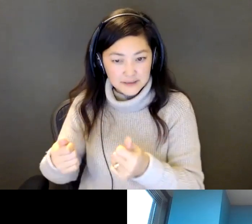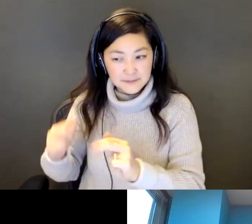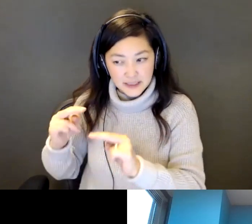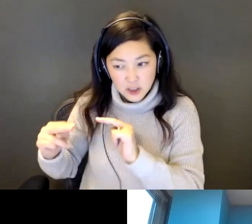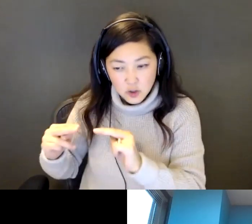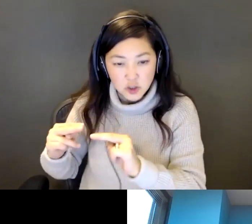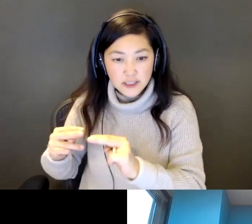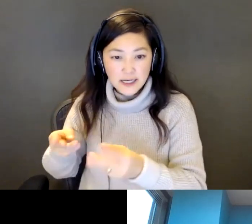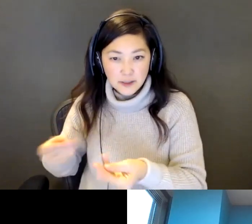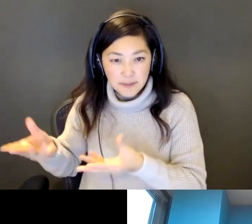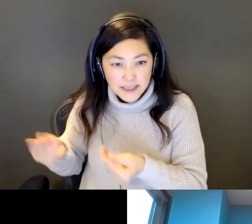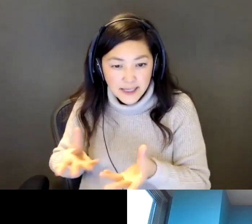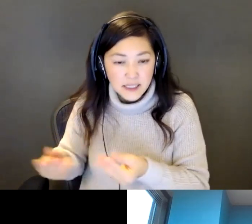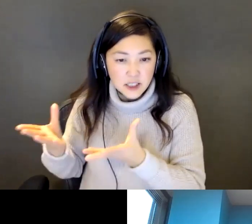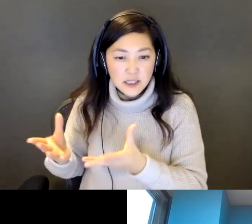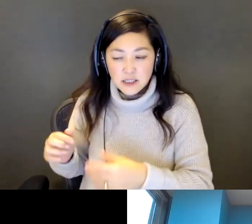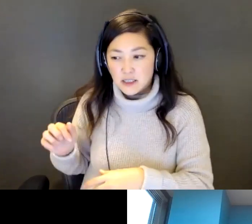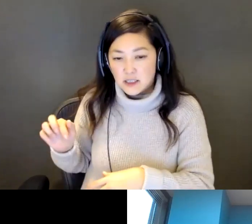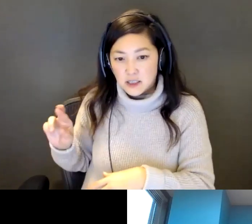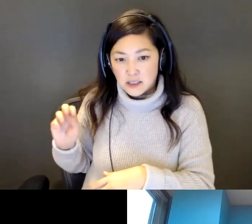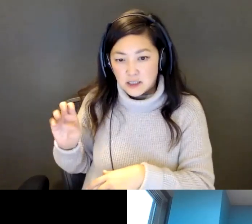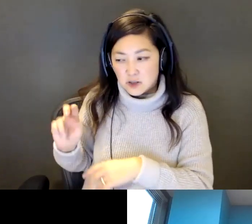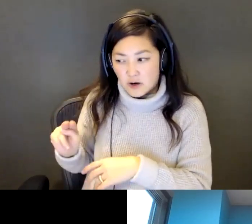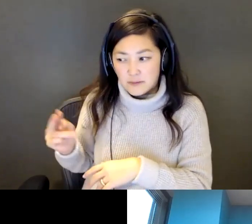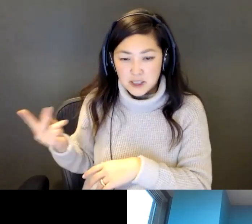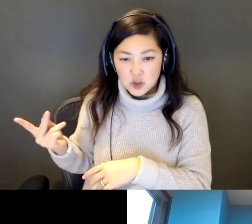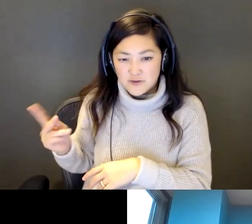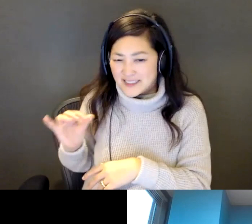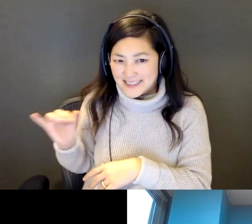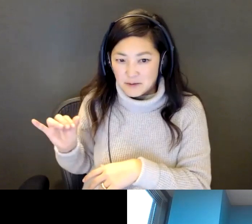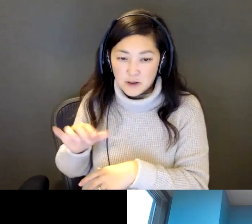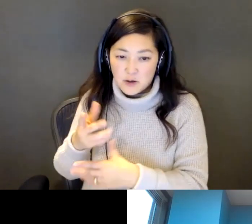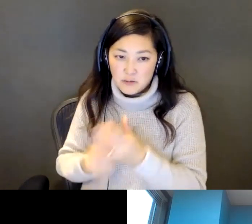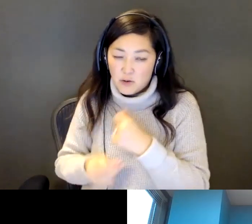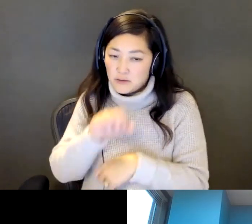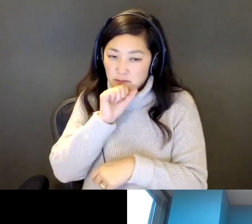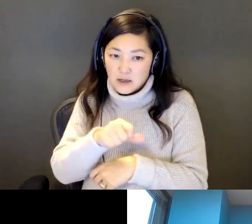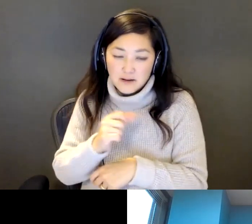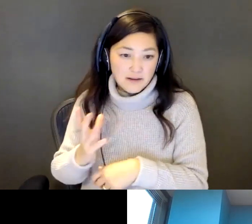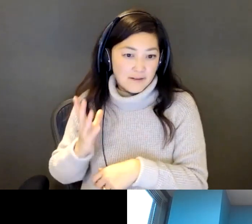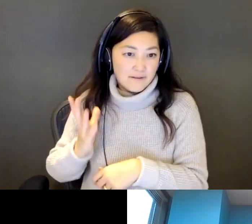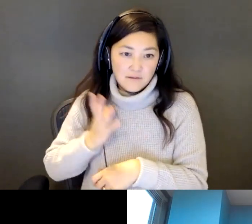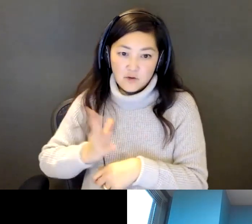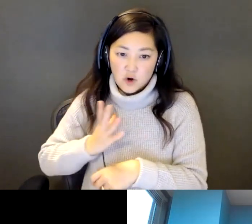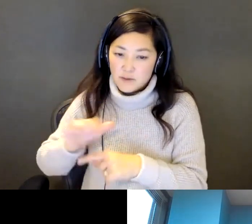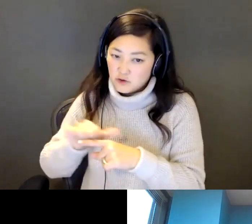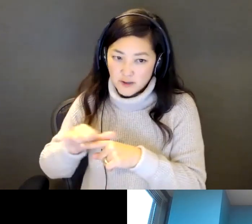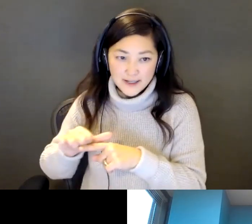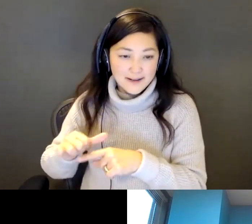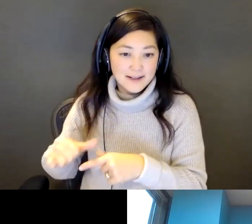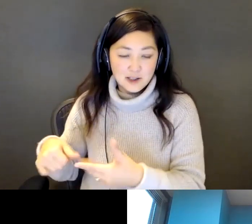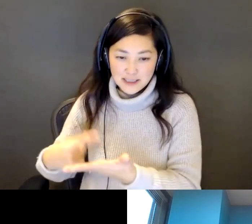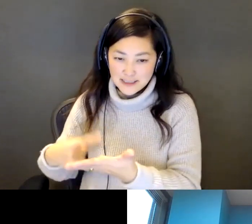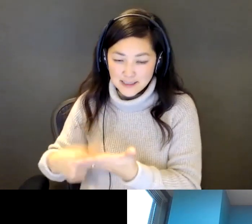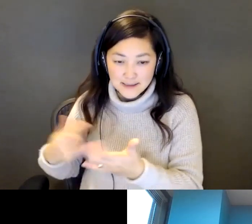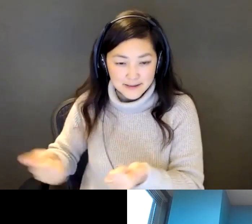and mediation. Robin and I are both also very similar in that we both love formal training, and so we talked a lot